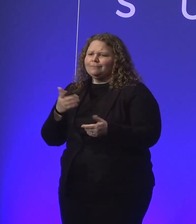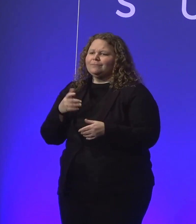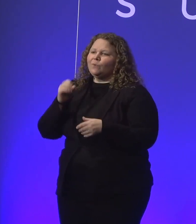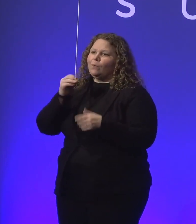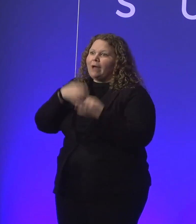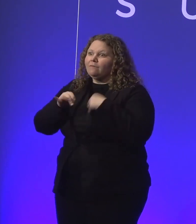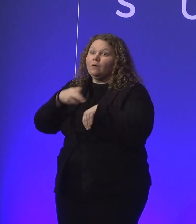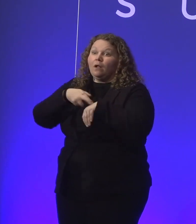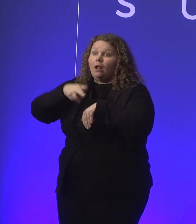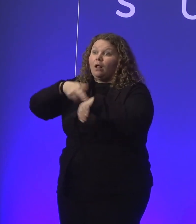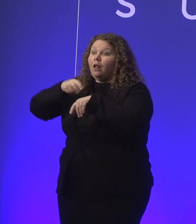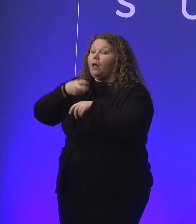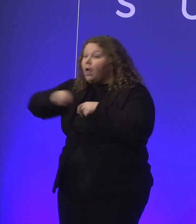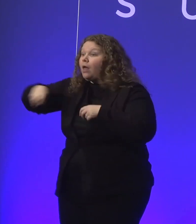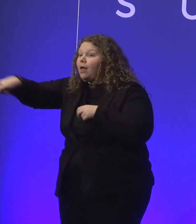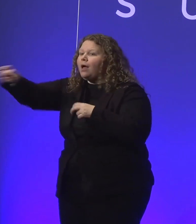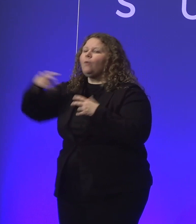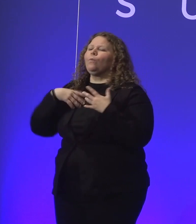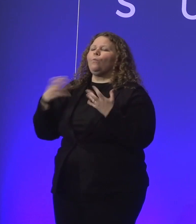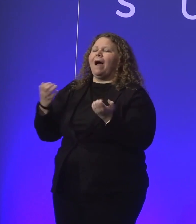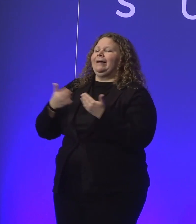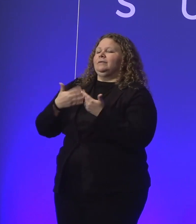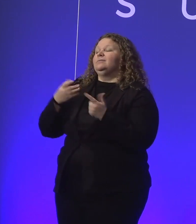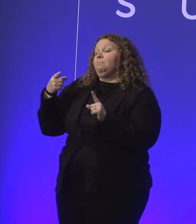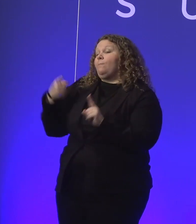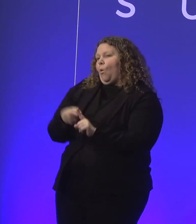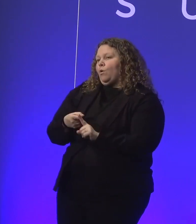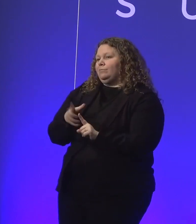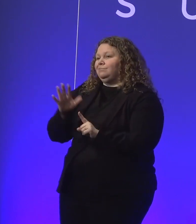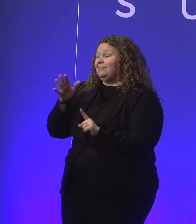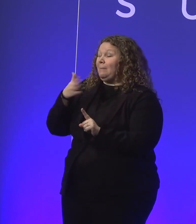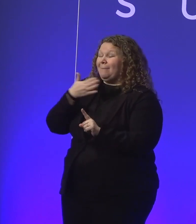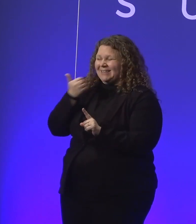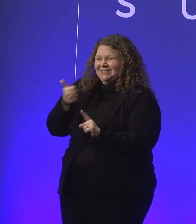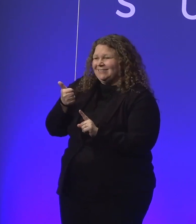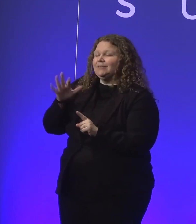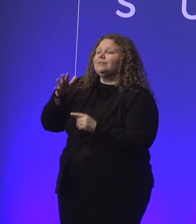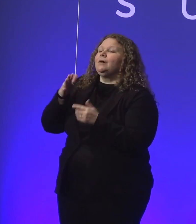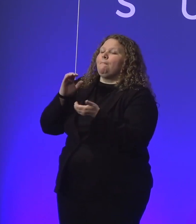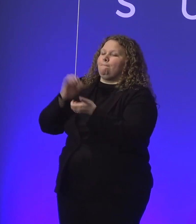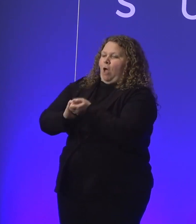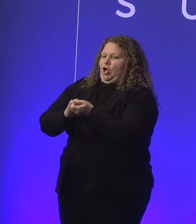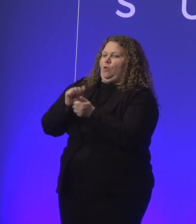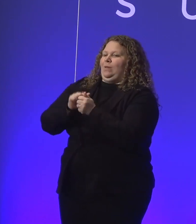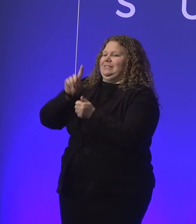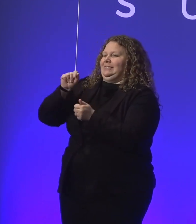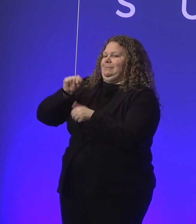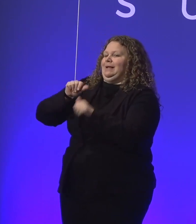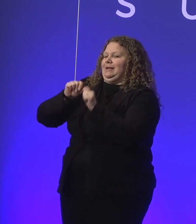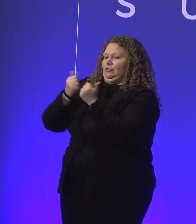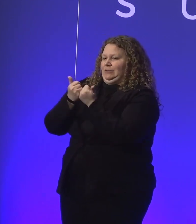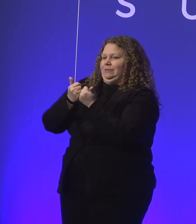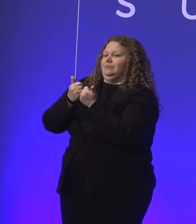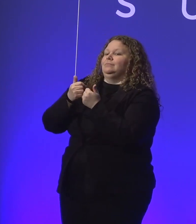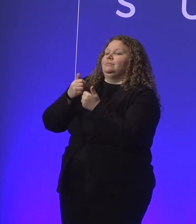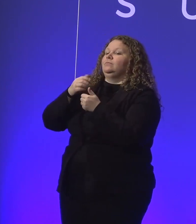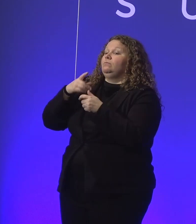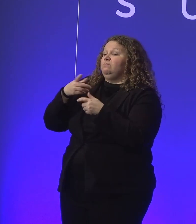connect with us, and we'll hopefully see if we can give you some collateral. All of our collateral is free open source, but we'll share it willingly with you.